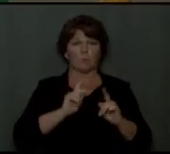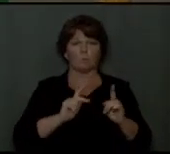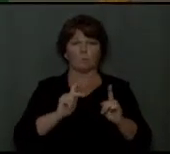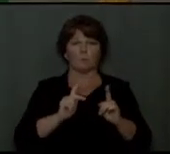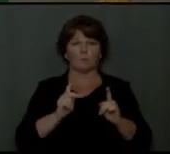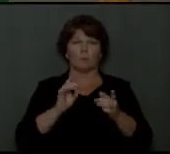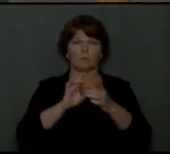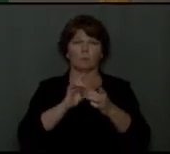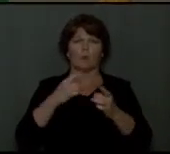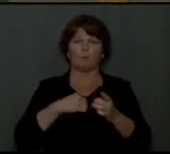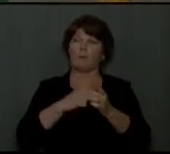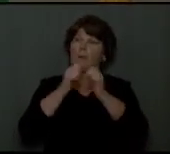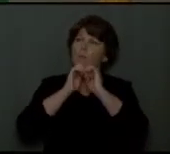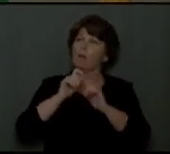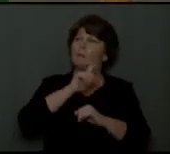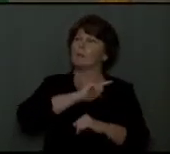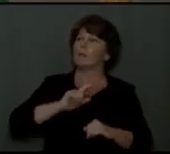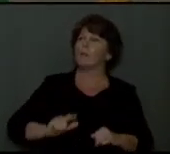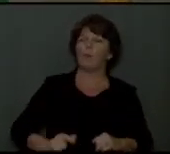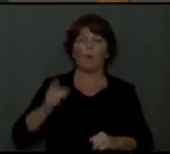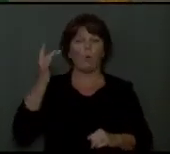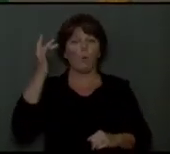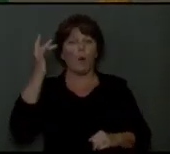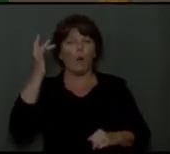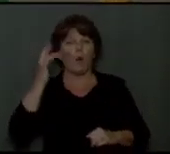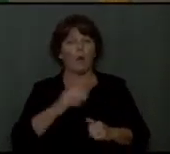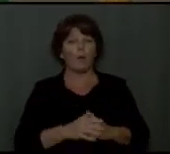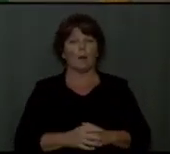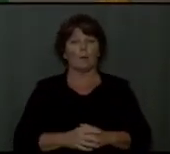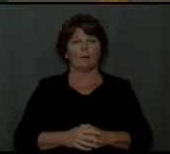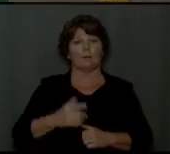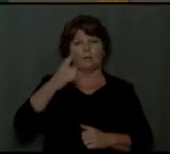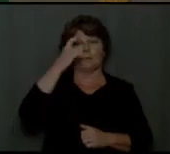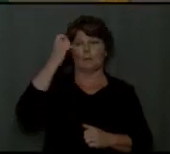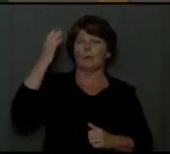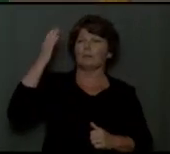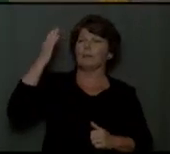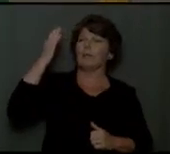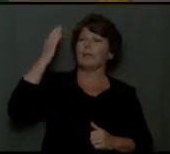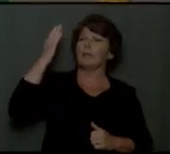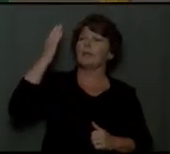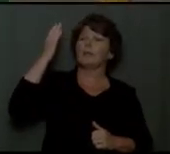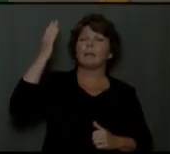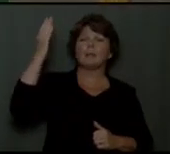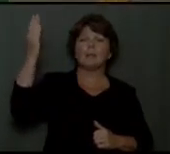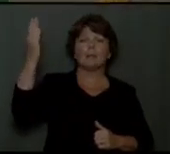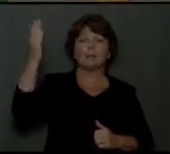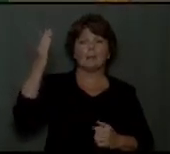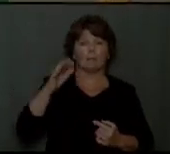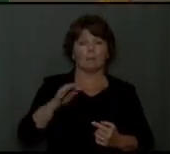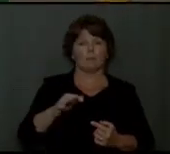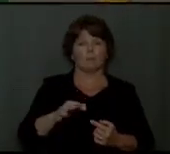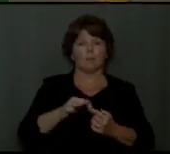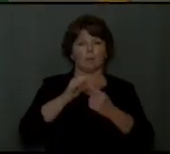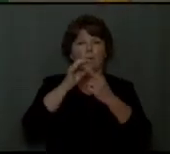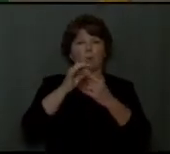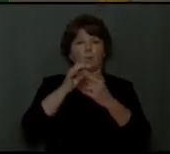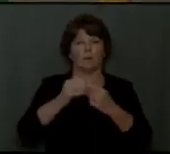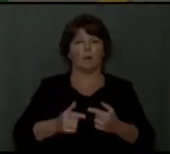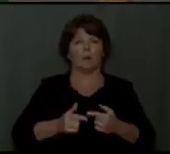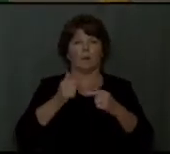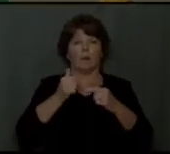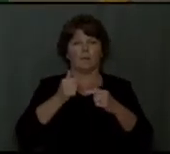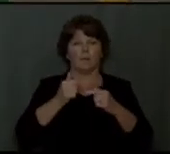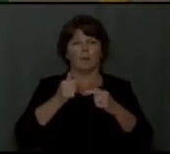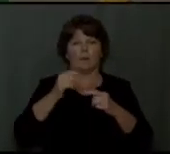the Lord. Why, you may ask, is because He has chosen to dwell in the hearts of men.